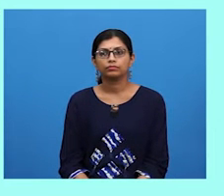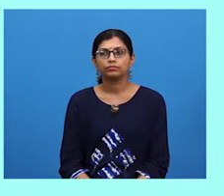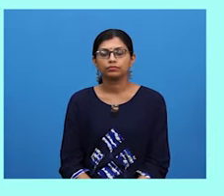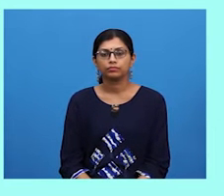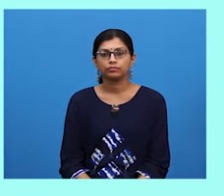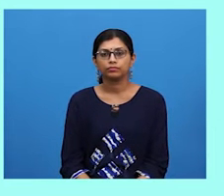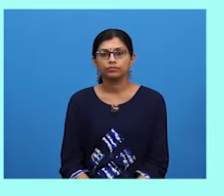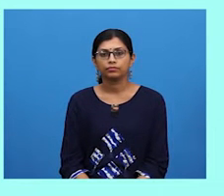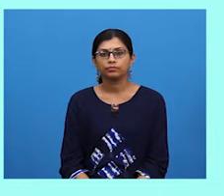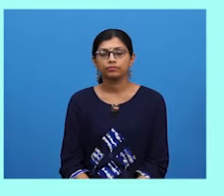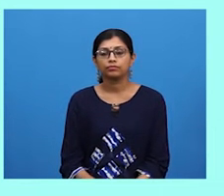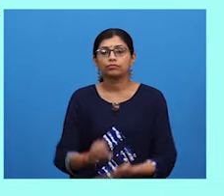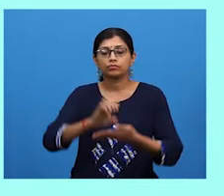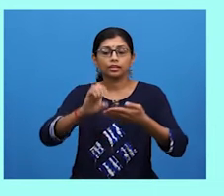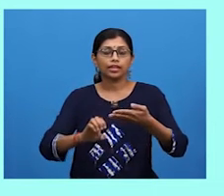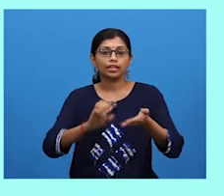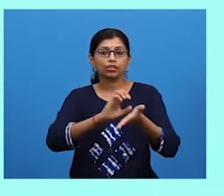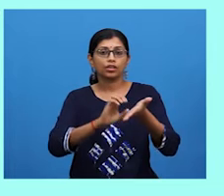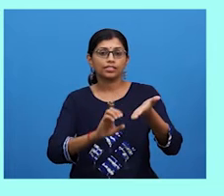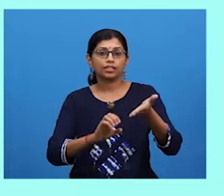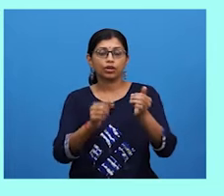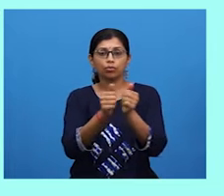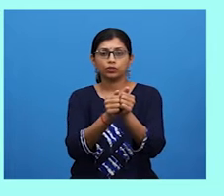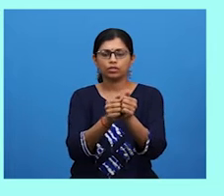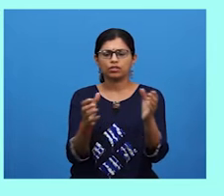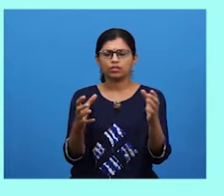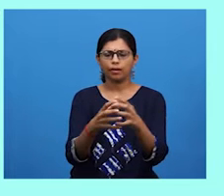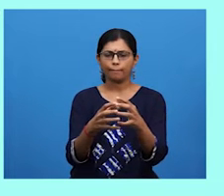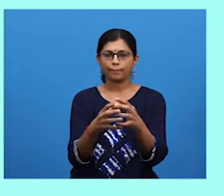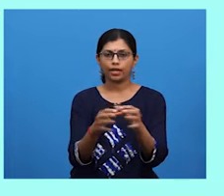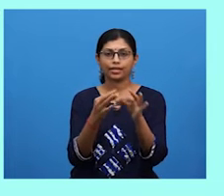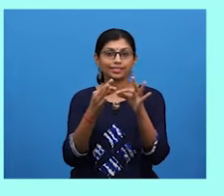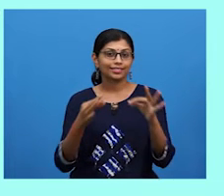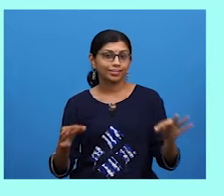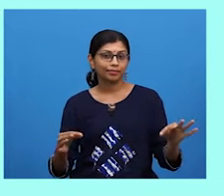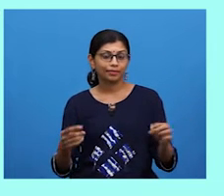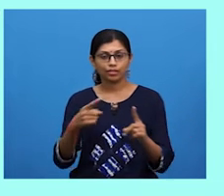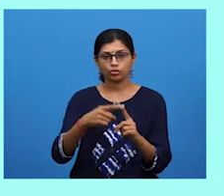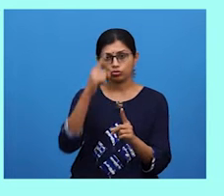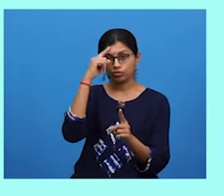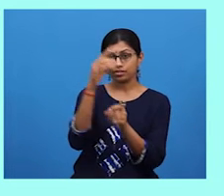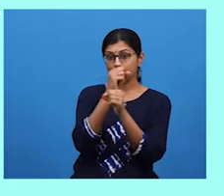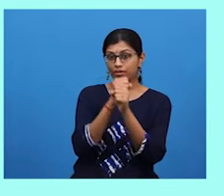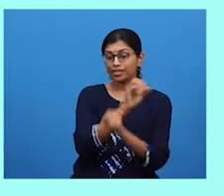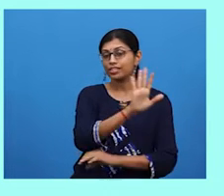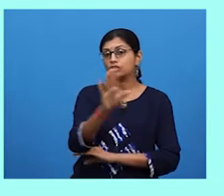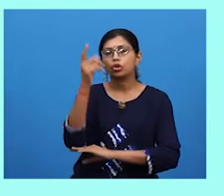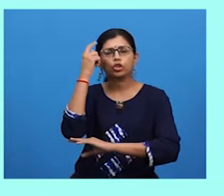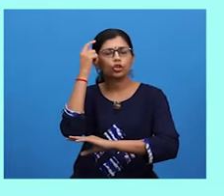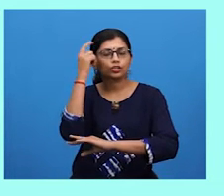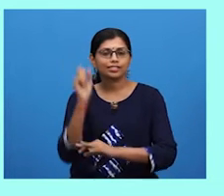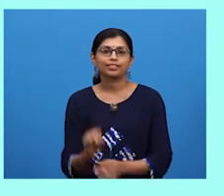And make sure end your essay with a compact statement to summarize your thoughts.